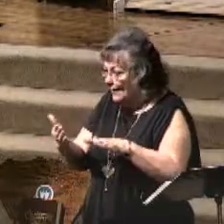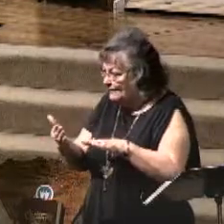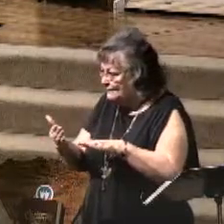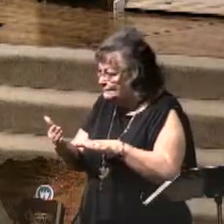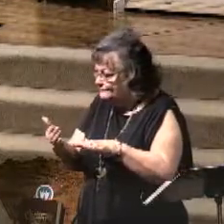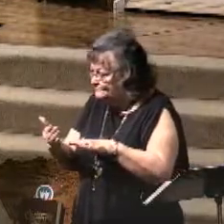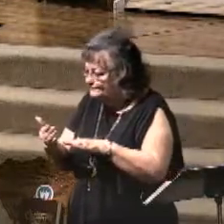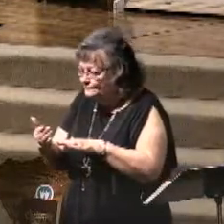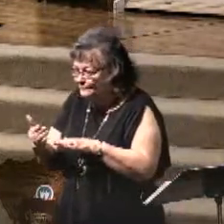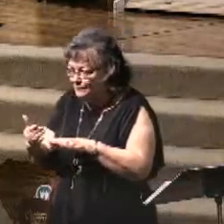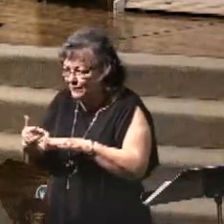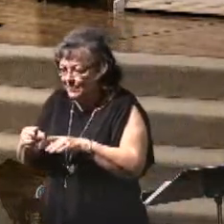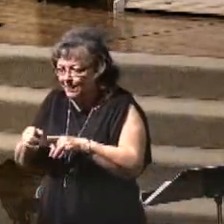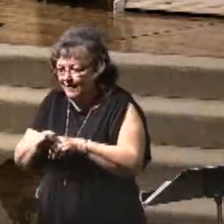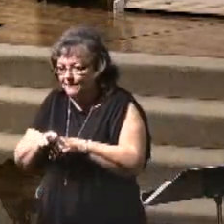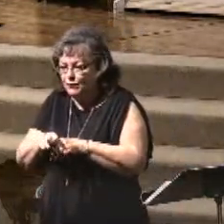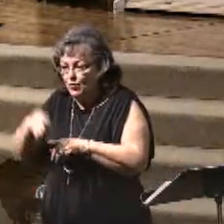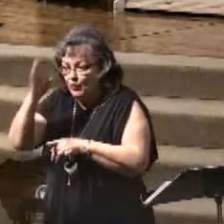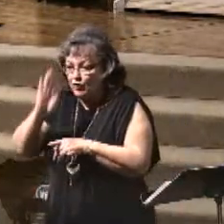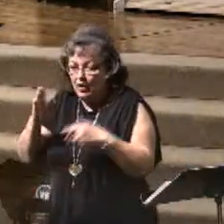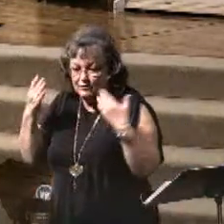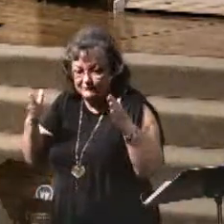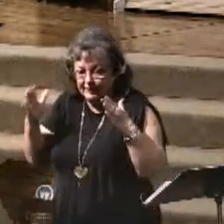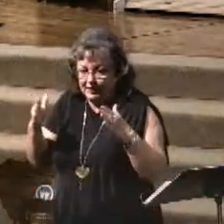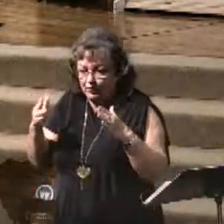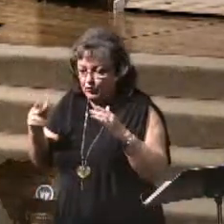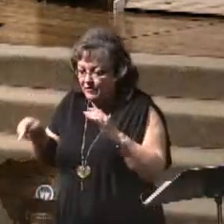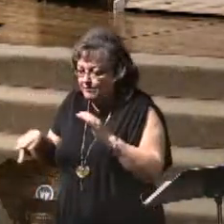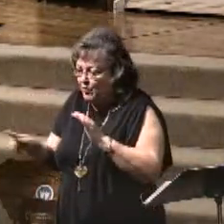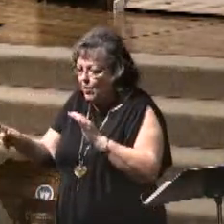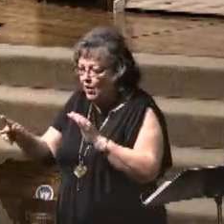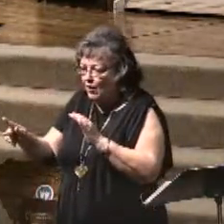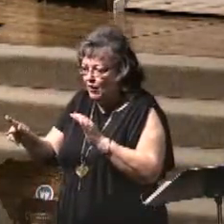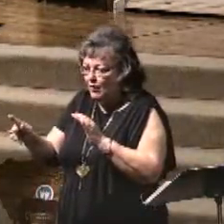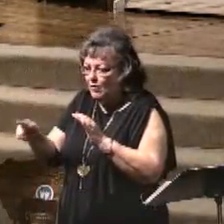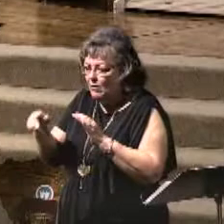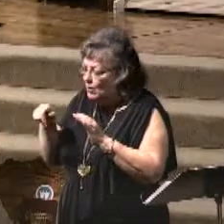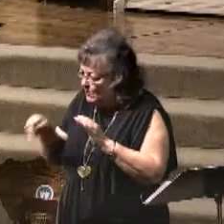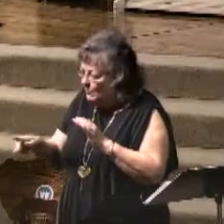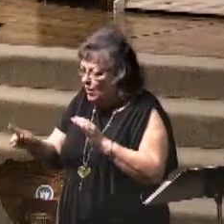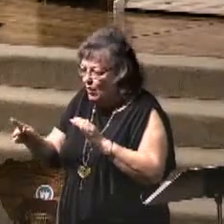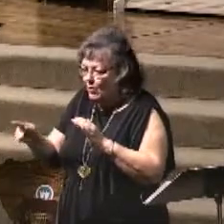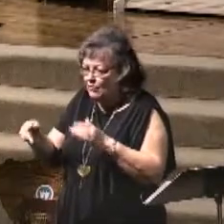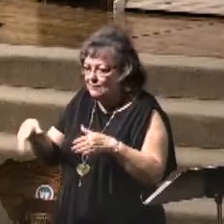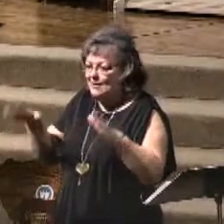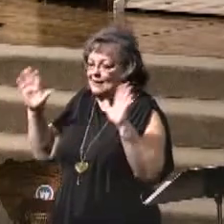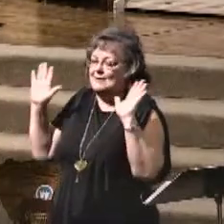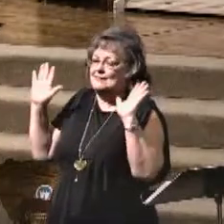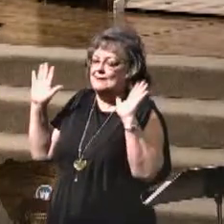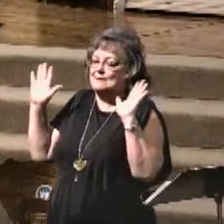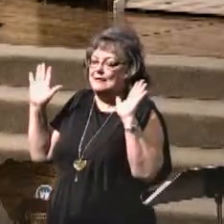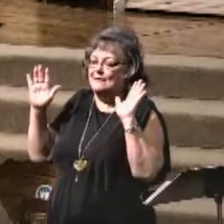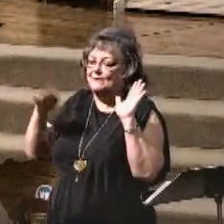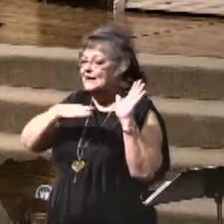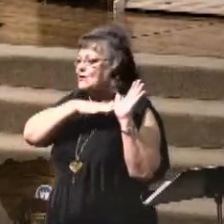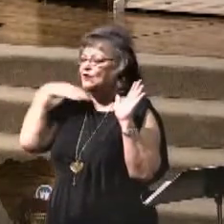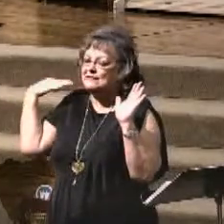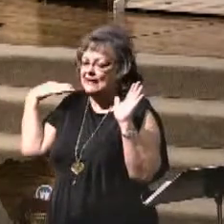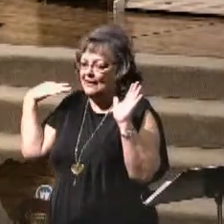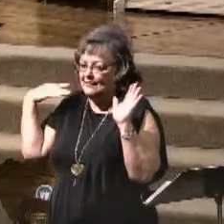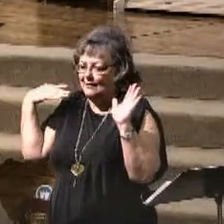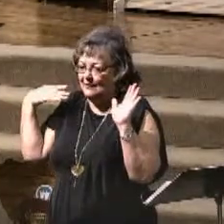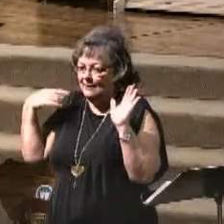But you see, when God was done with the Apostle Paul, he laid down his life, and they took his head. But he was done.